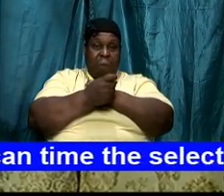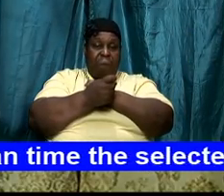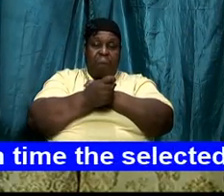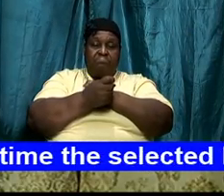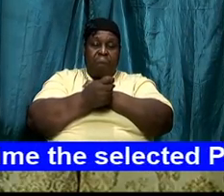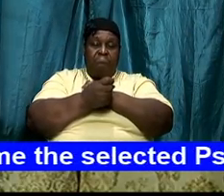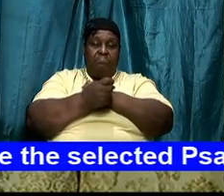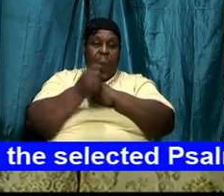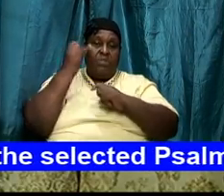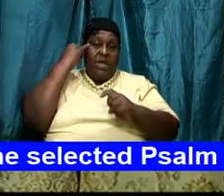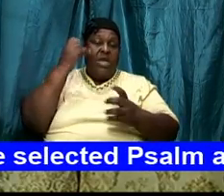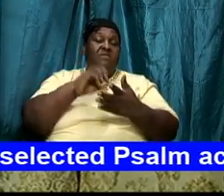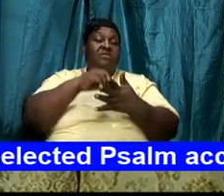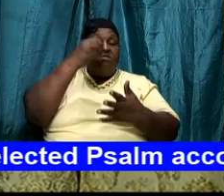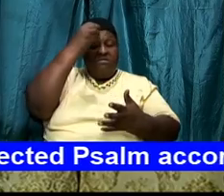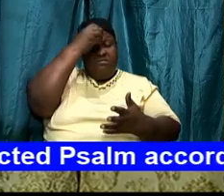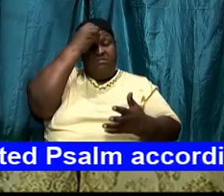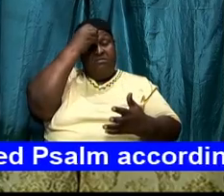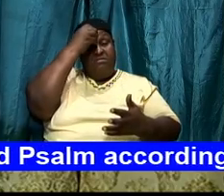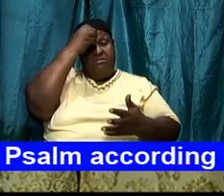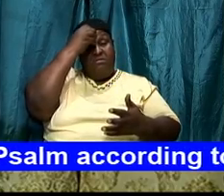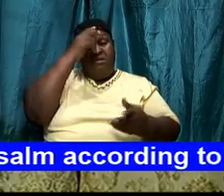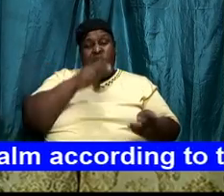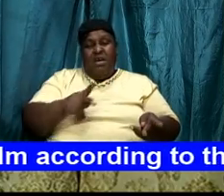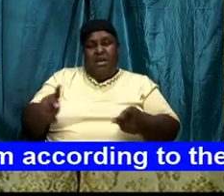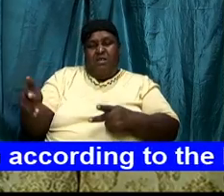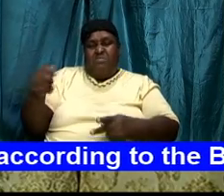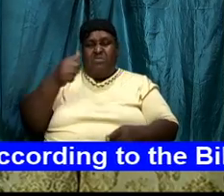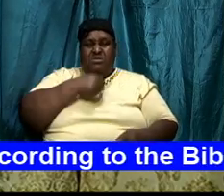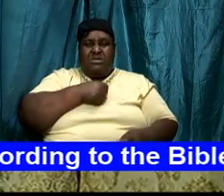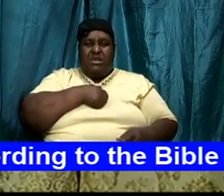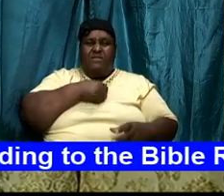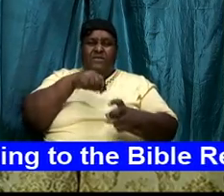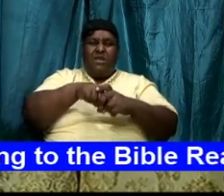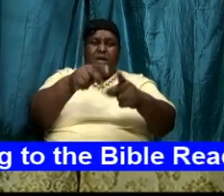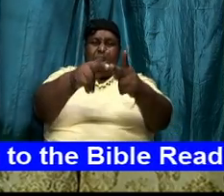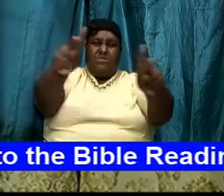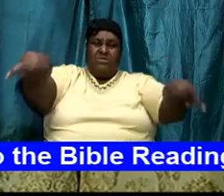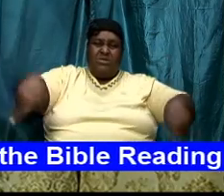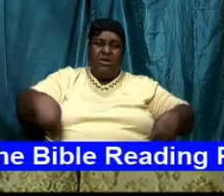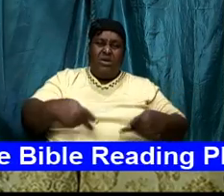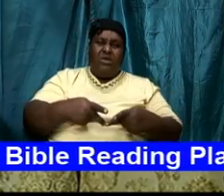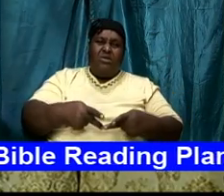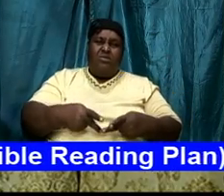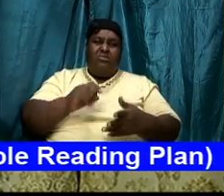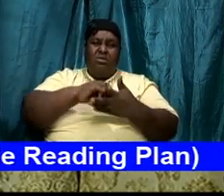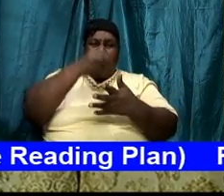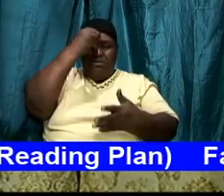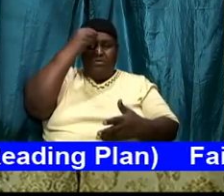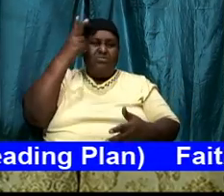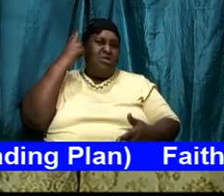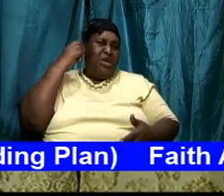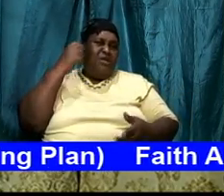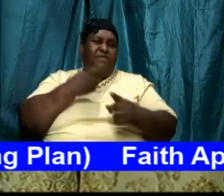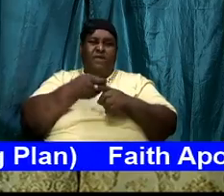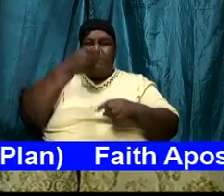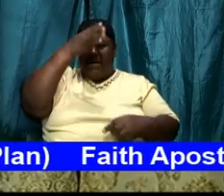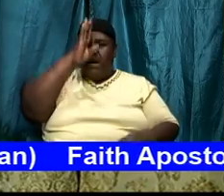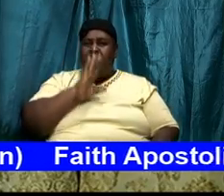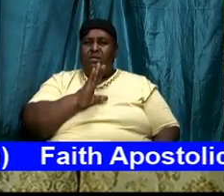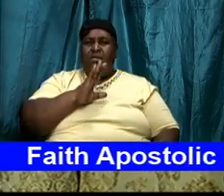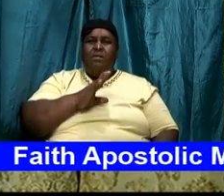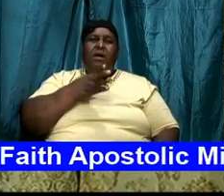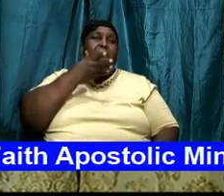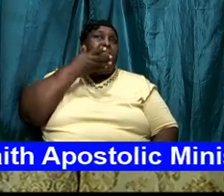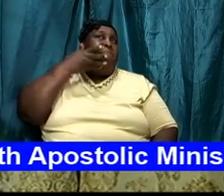are going to learn and put ourselves in a position to learn to hear from God we have better start